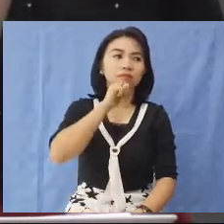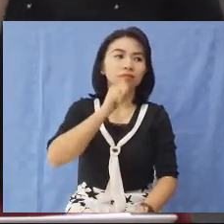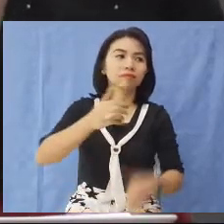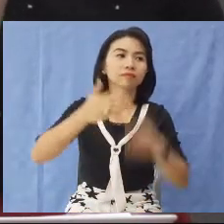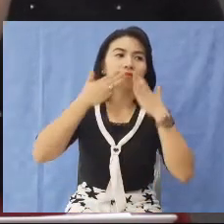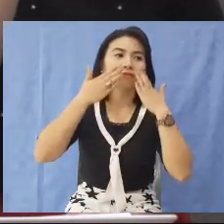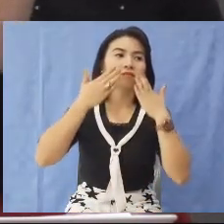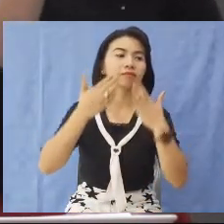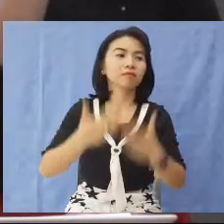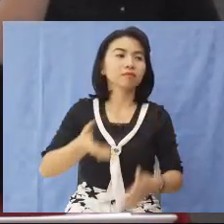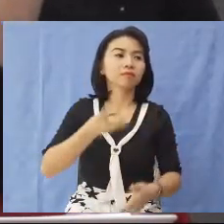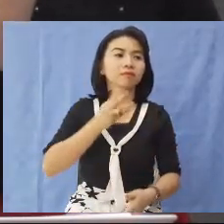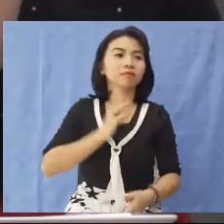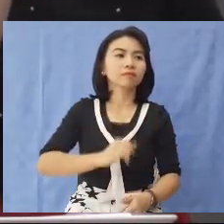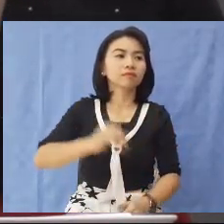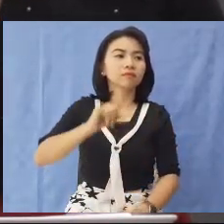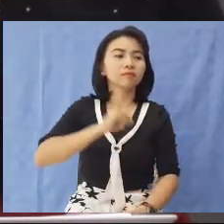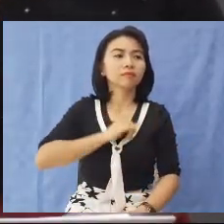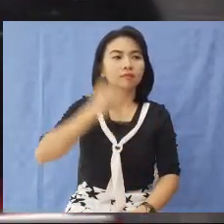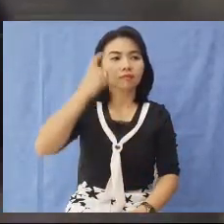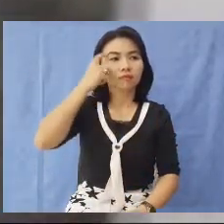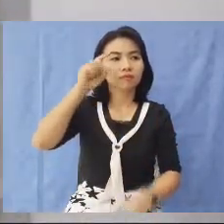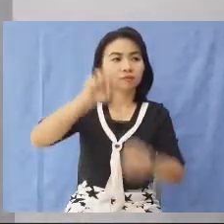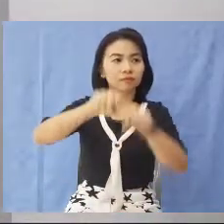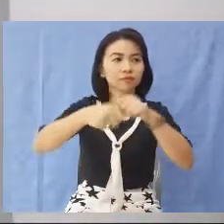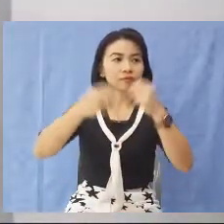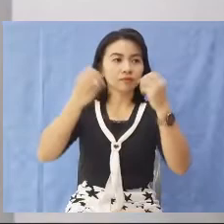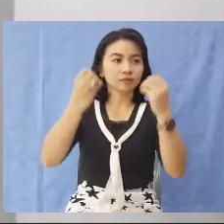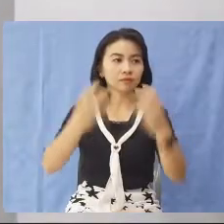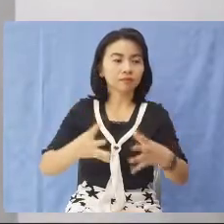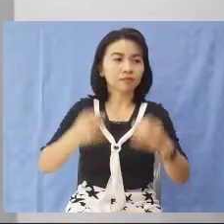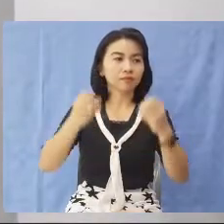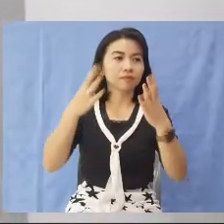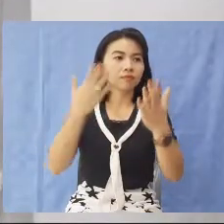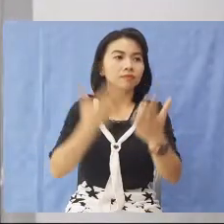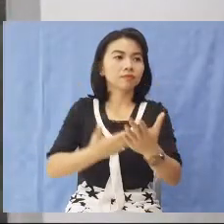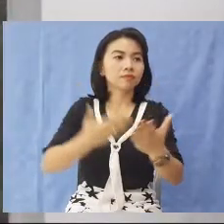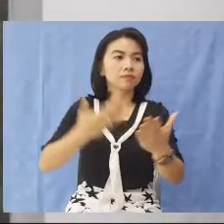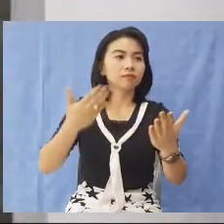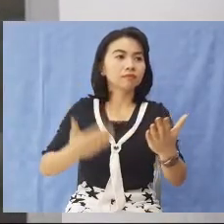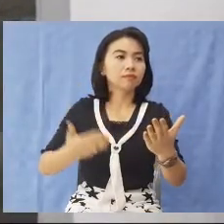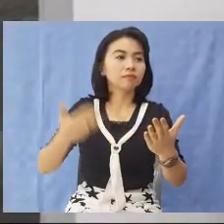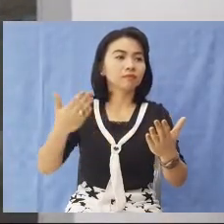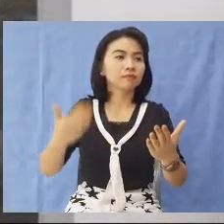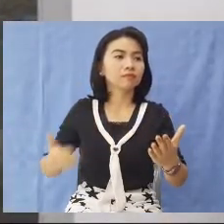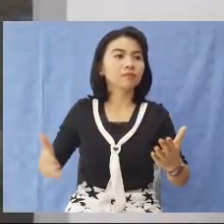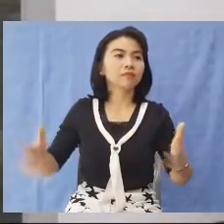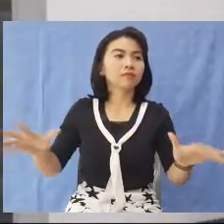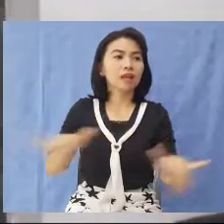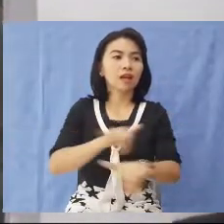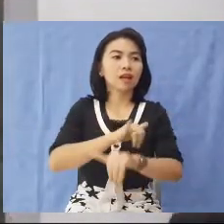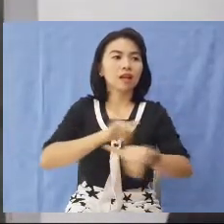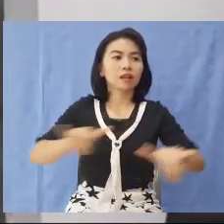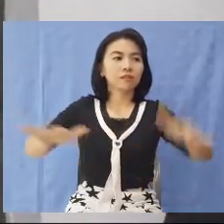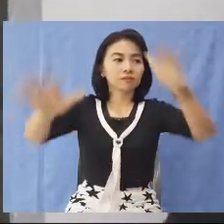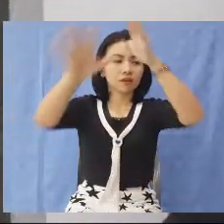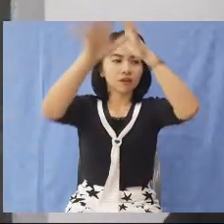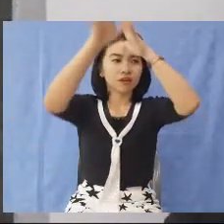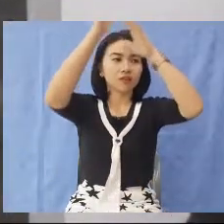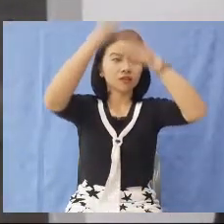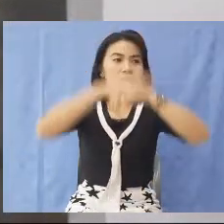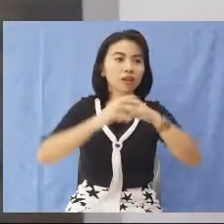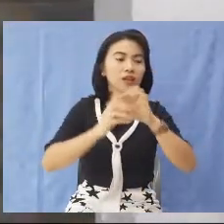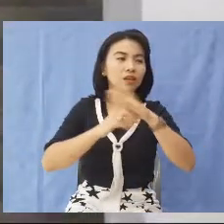Ungrateful am I for so many things Like the